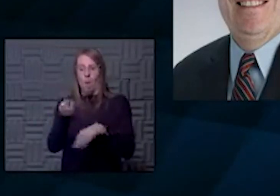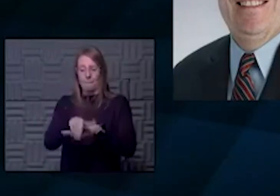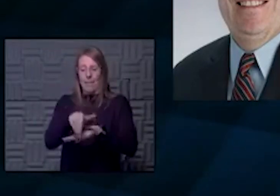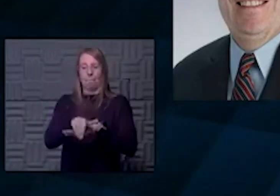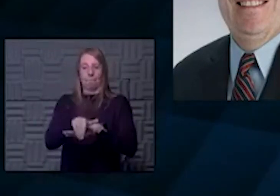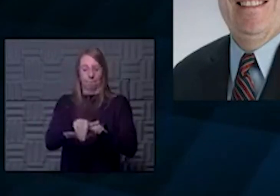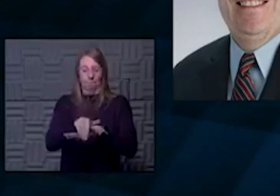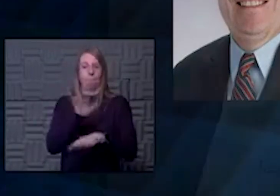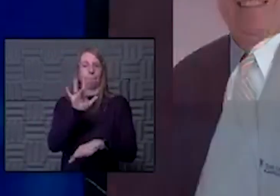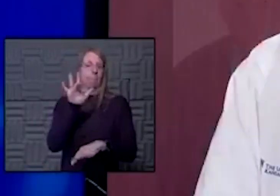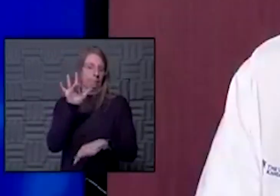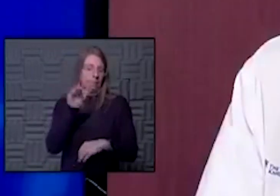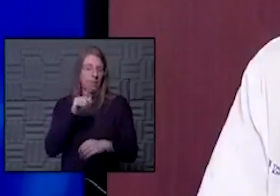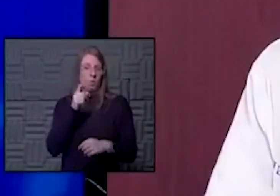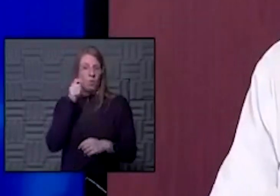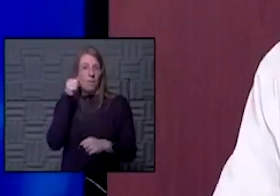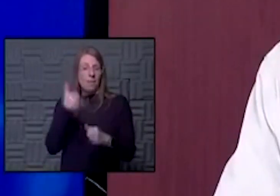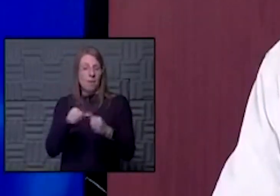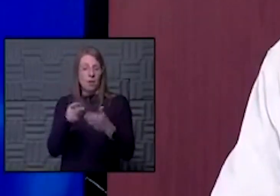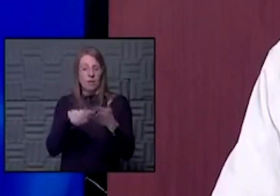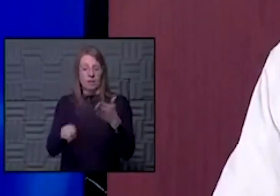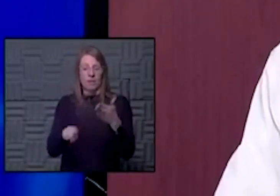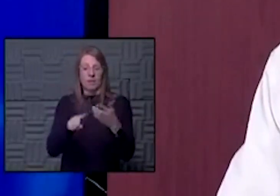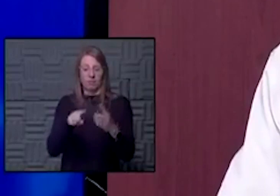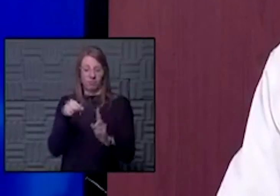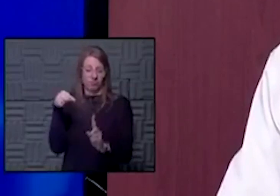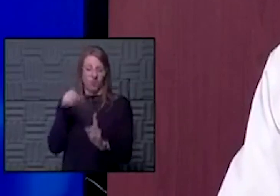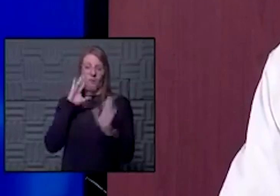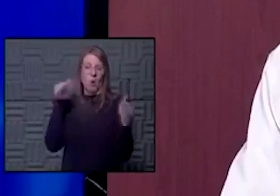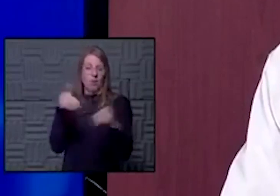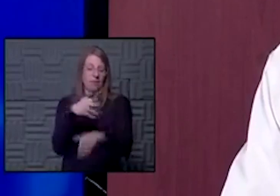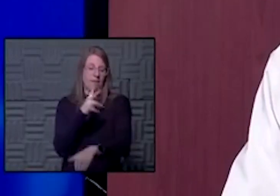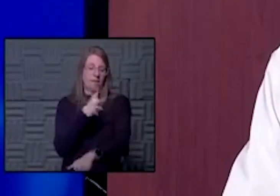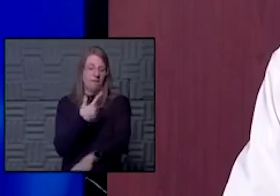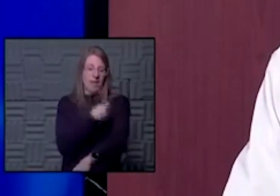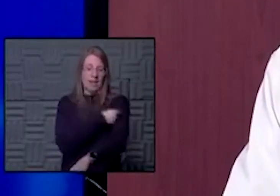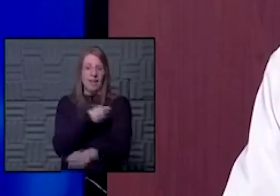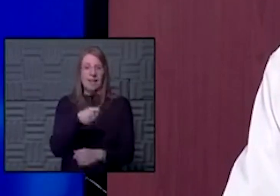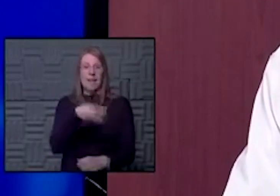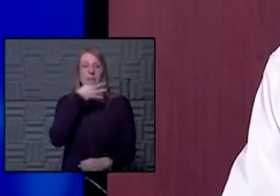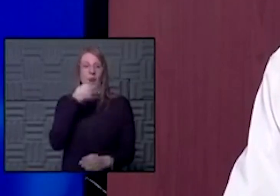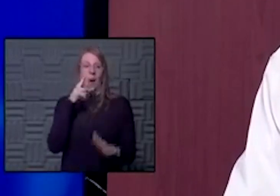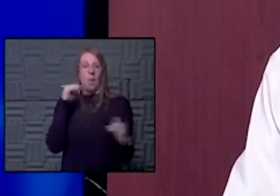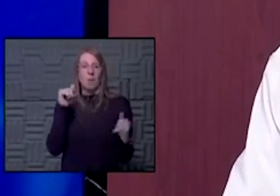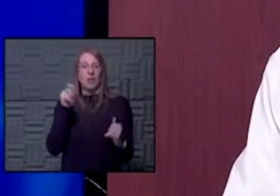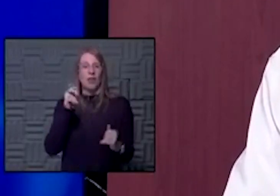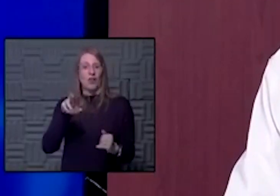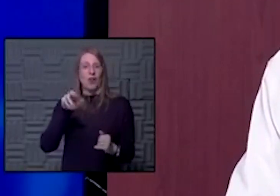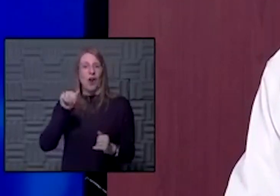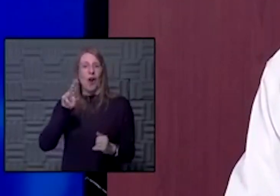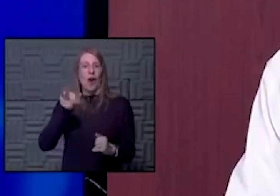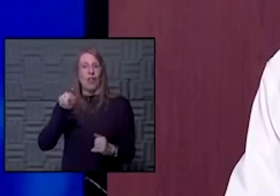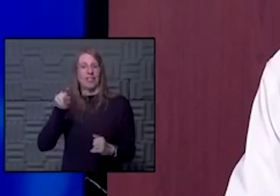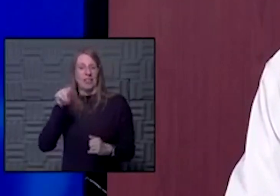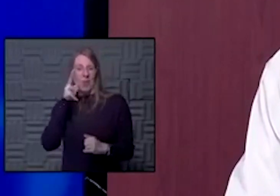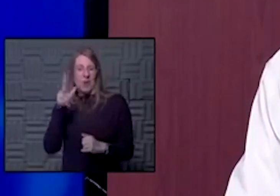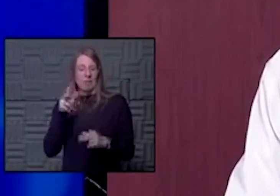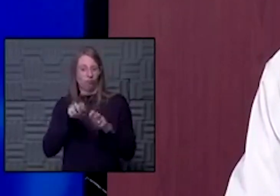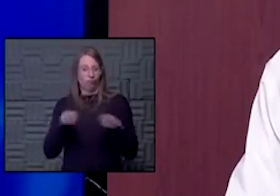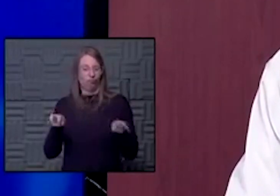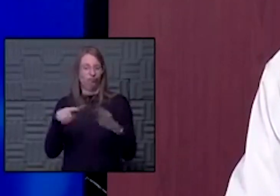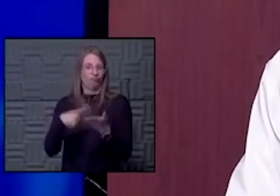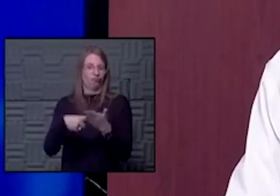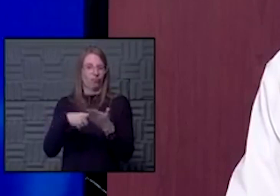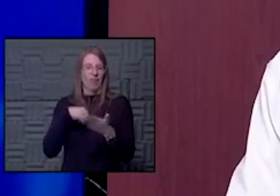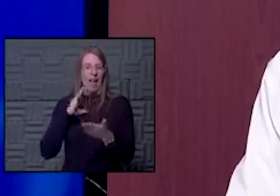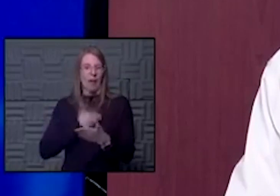PM. And remember that next week's all about vaccination. We have a number of experts lined up, including I hope Dr. Ault will be on to talk with us about our